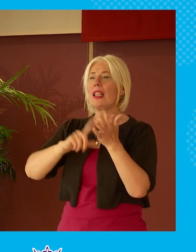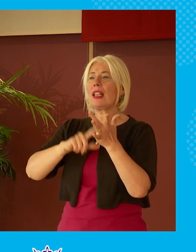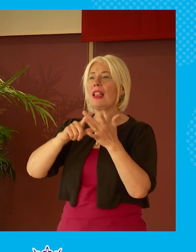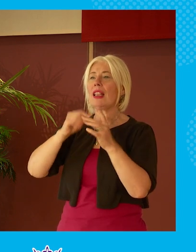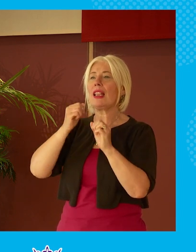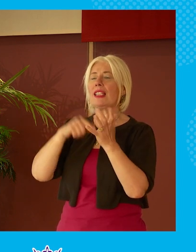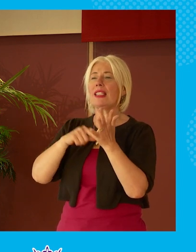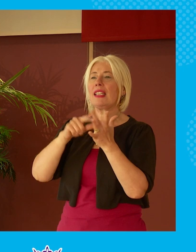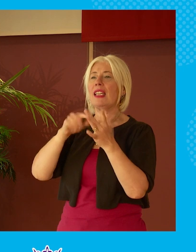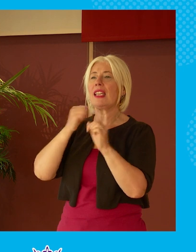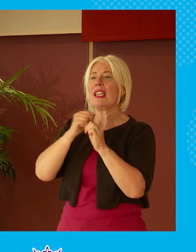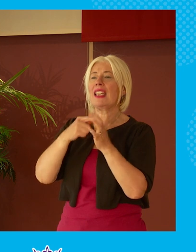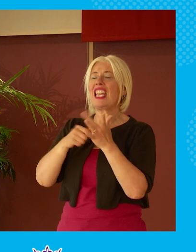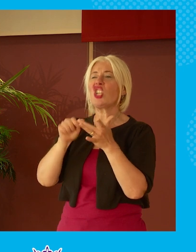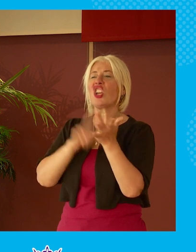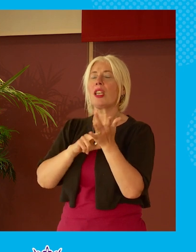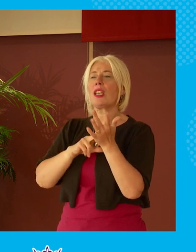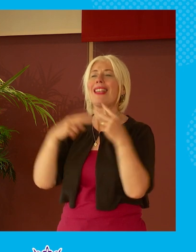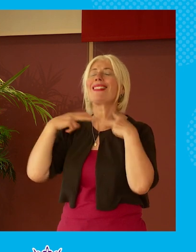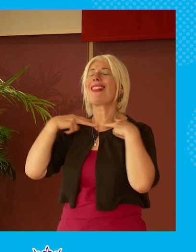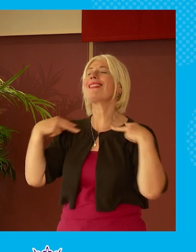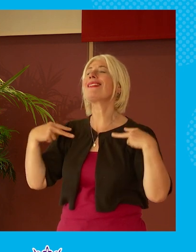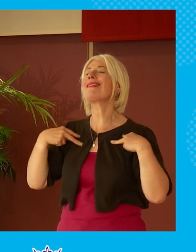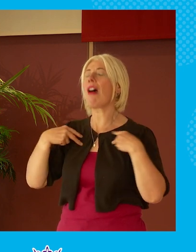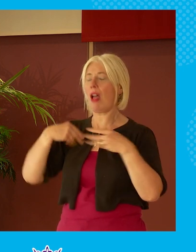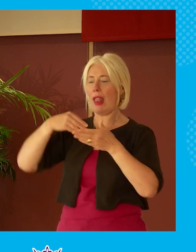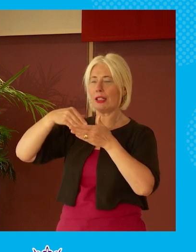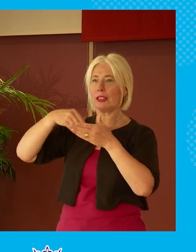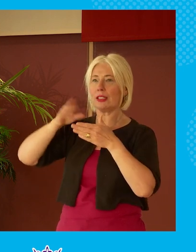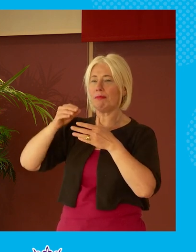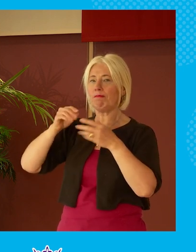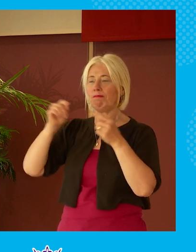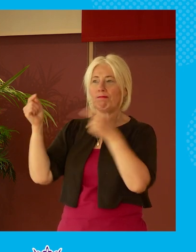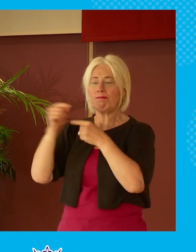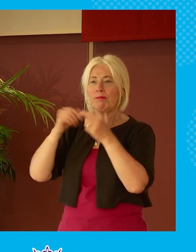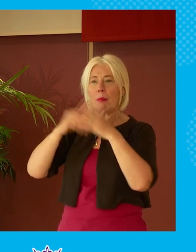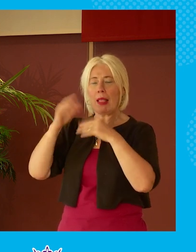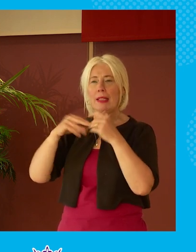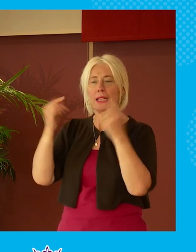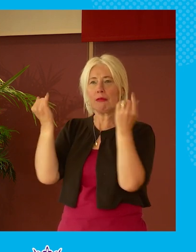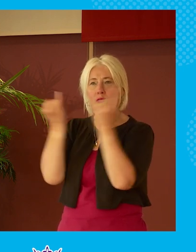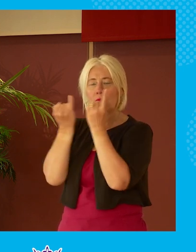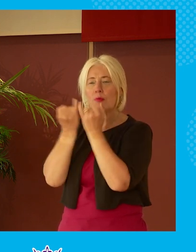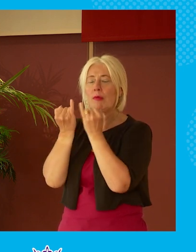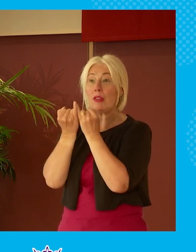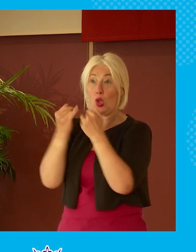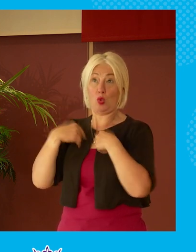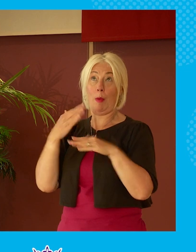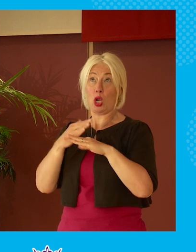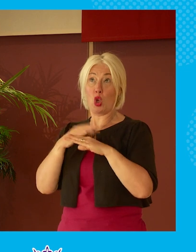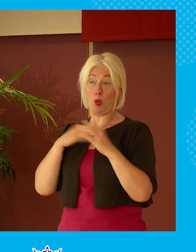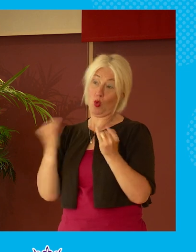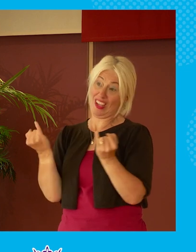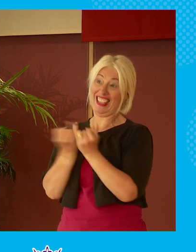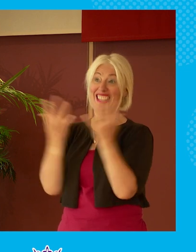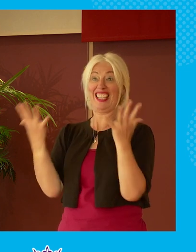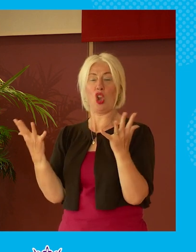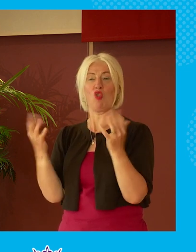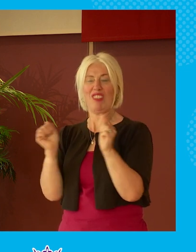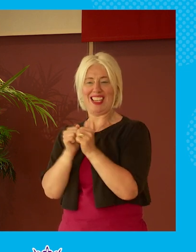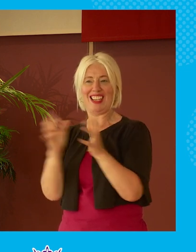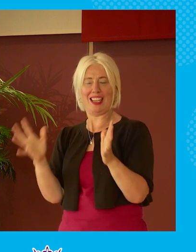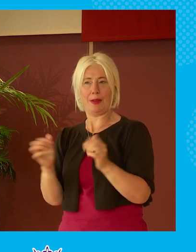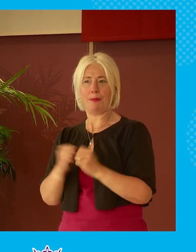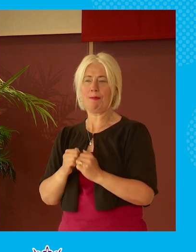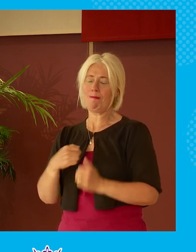that's what i've done for my entire career uh so inevitably that my job is about disagreeing um i am both